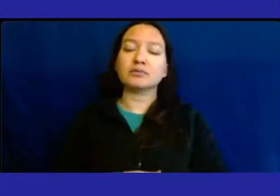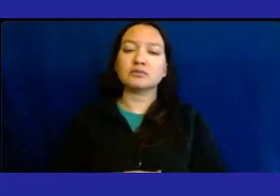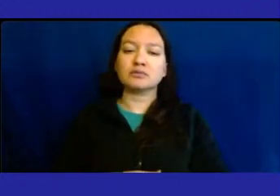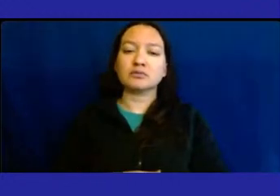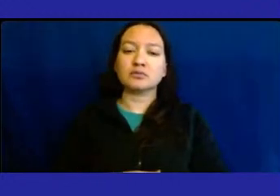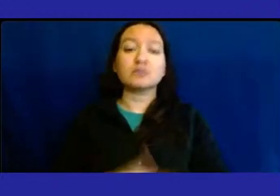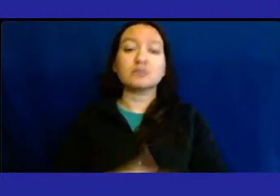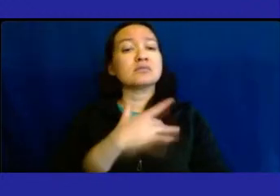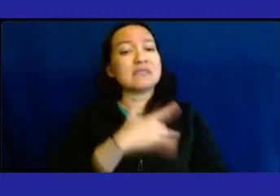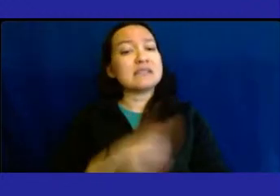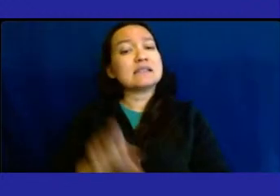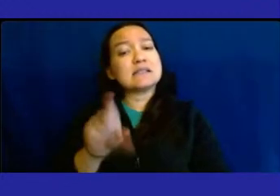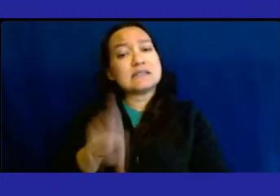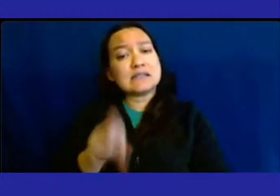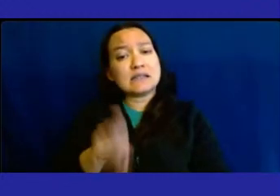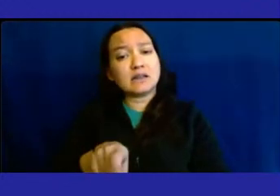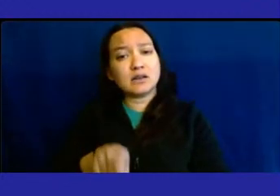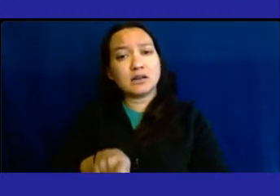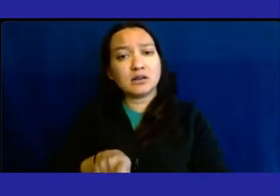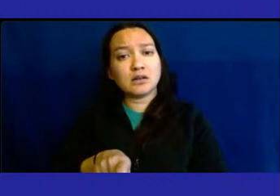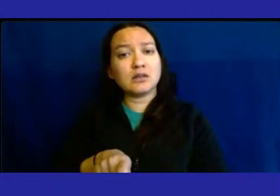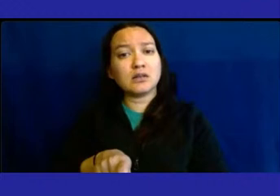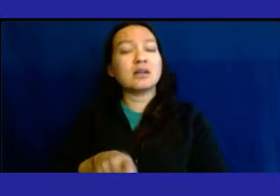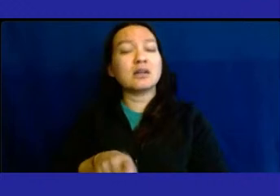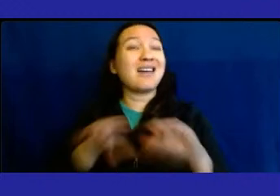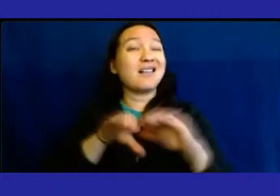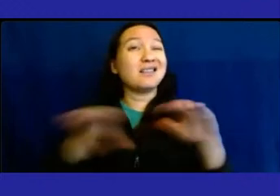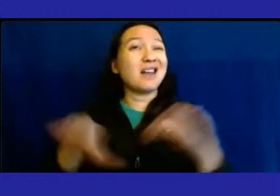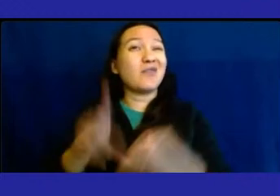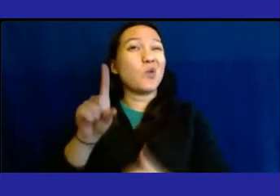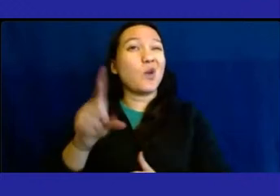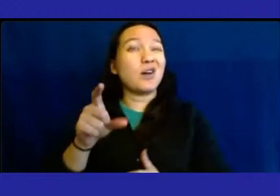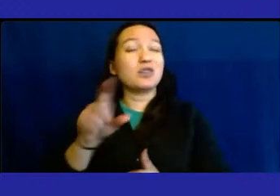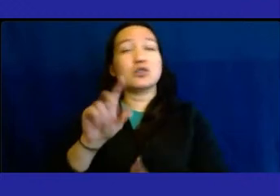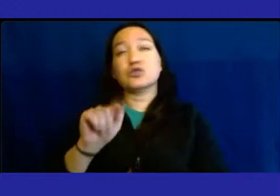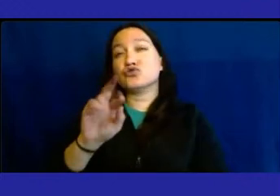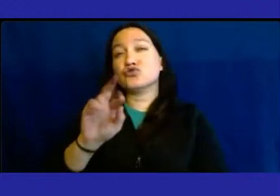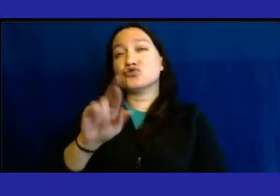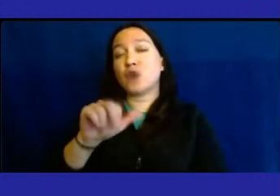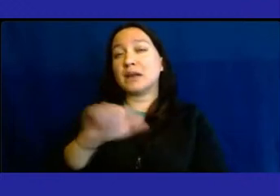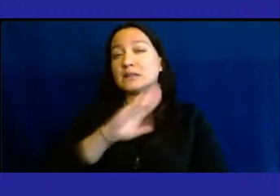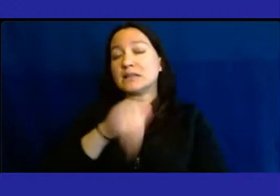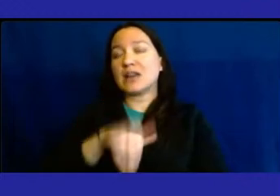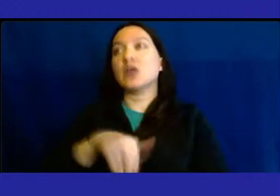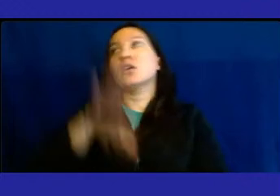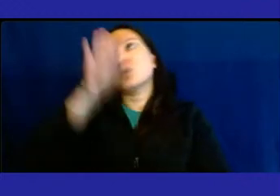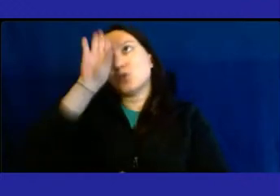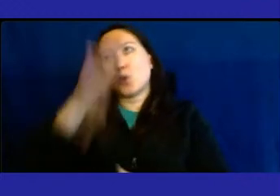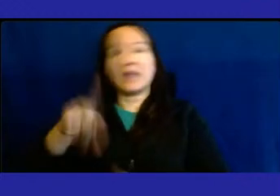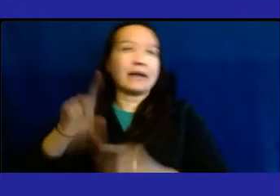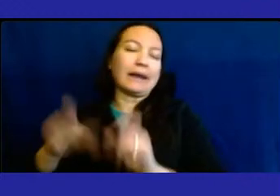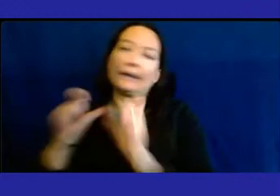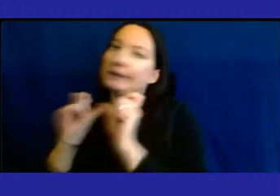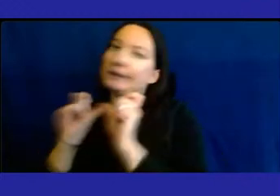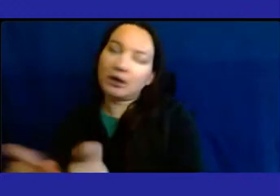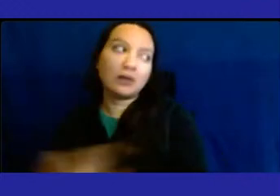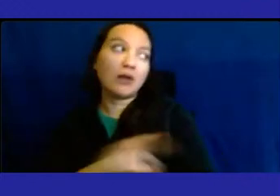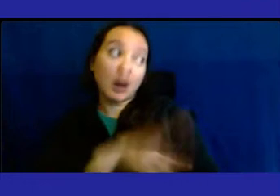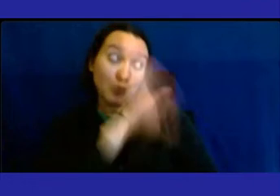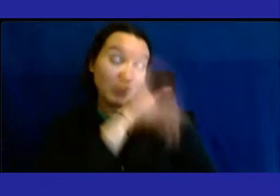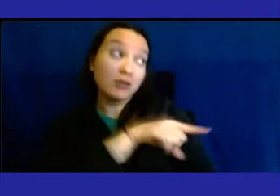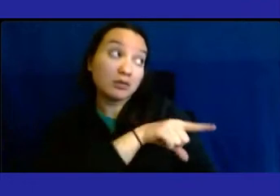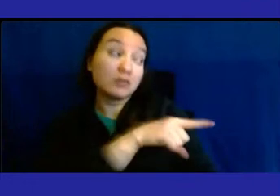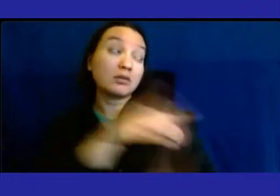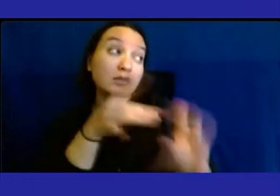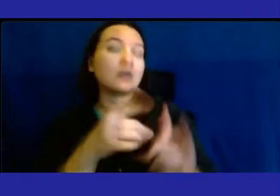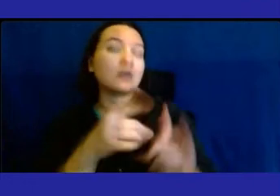need for health to become a level one trauma center. Dr. Katz, I know what you're going to tell me. It's not sustainable. I think we have to sort